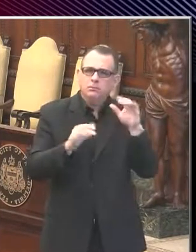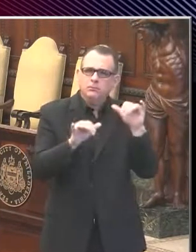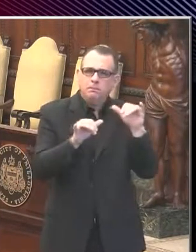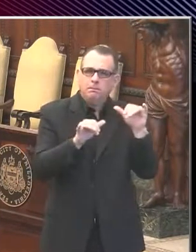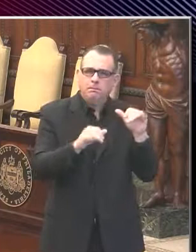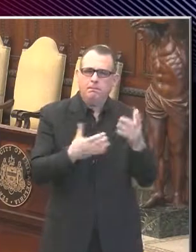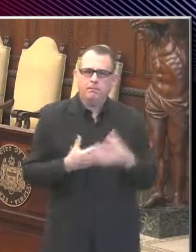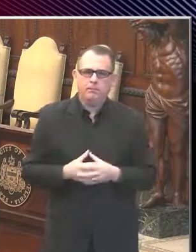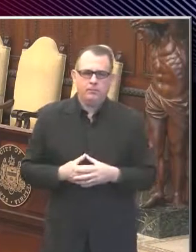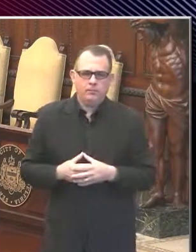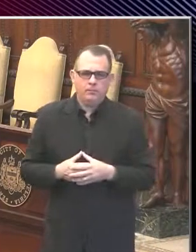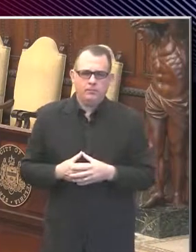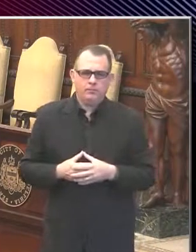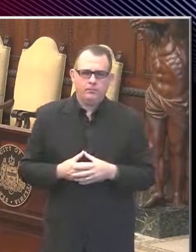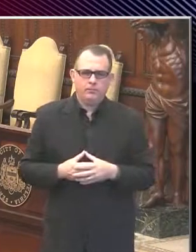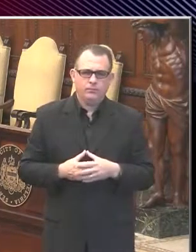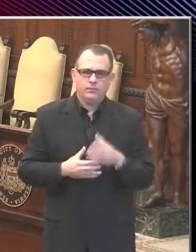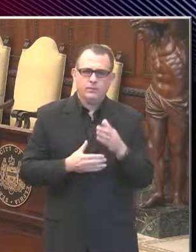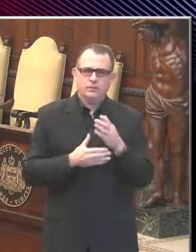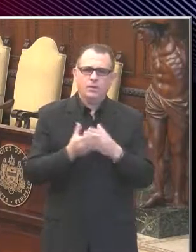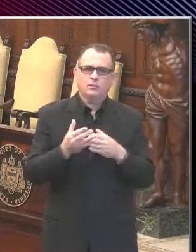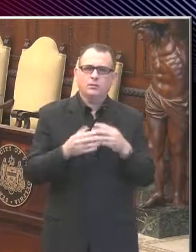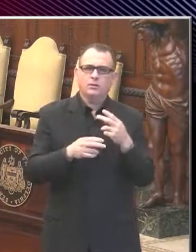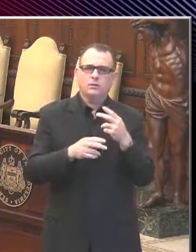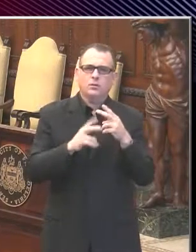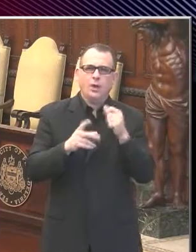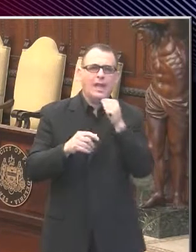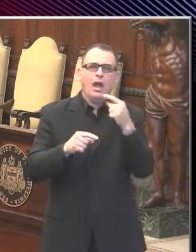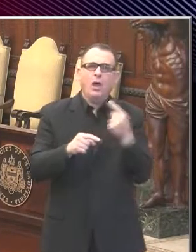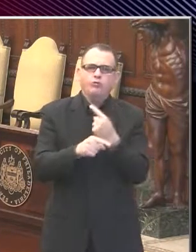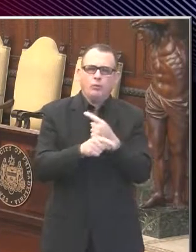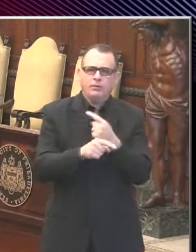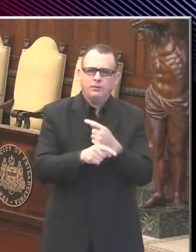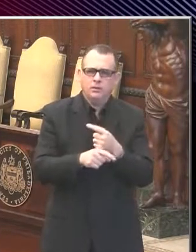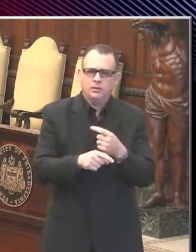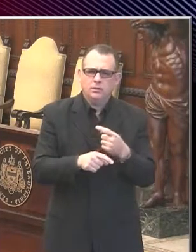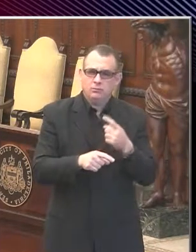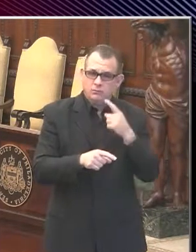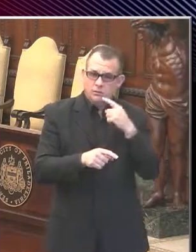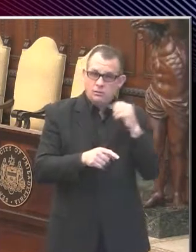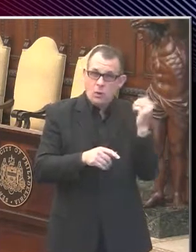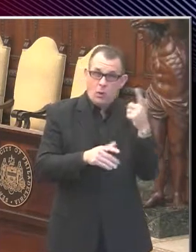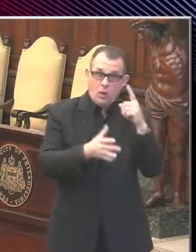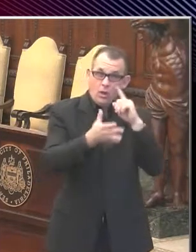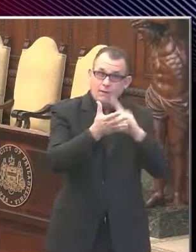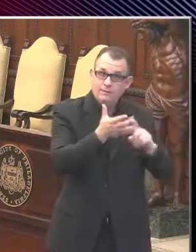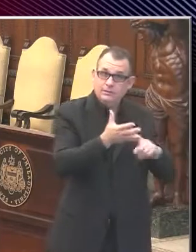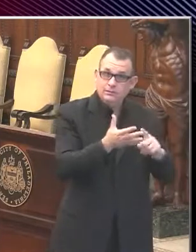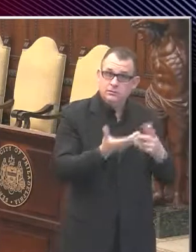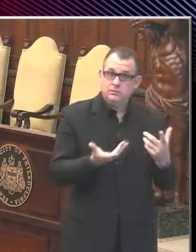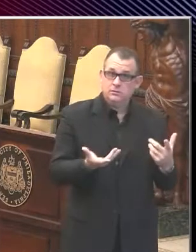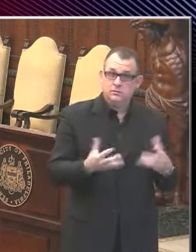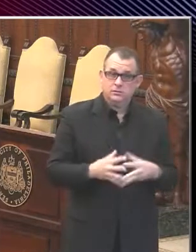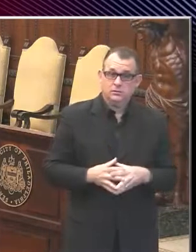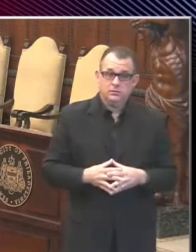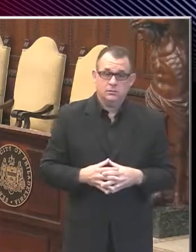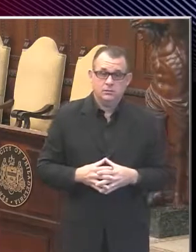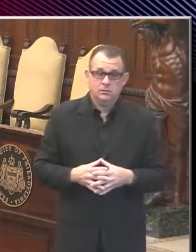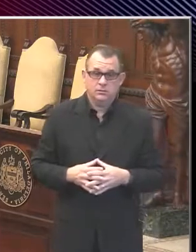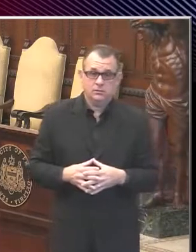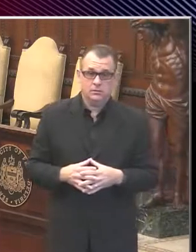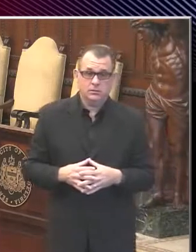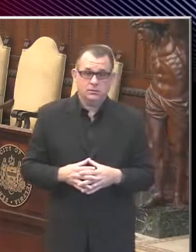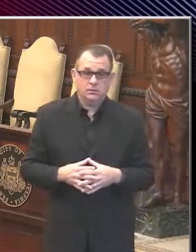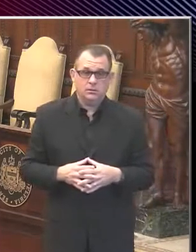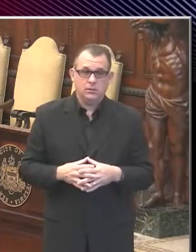are calling inappropriate use of force. All those reports are going to be investigated as well. Partly as part of the after action report, but also